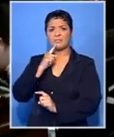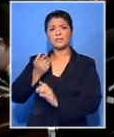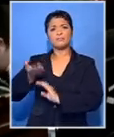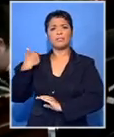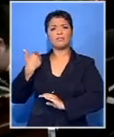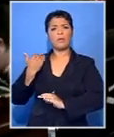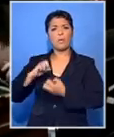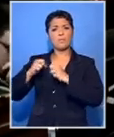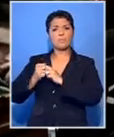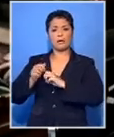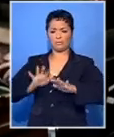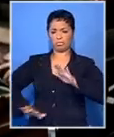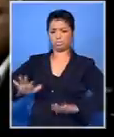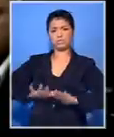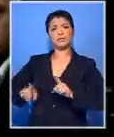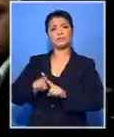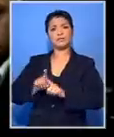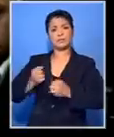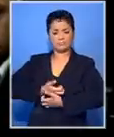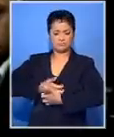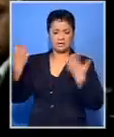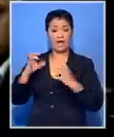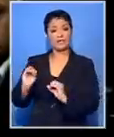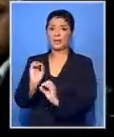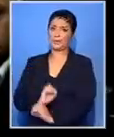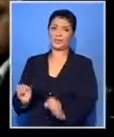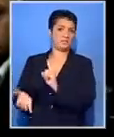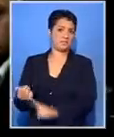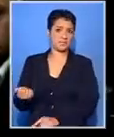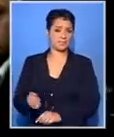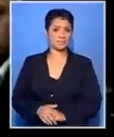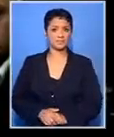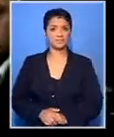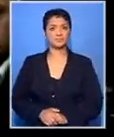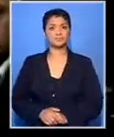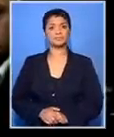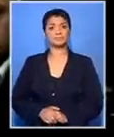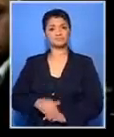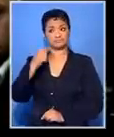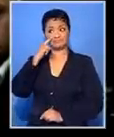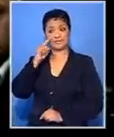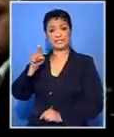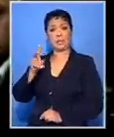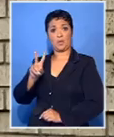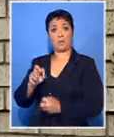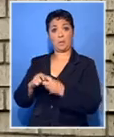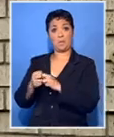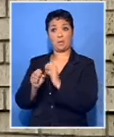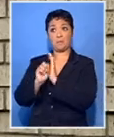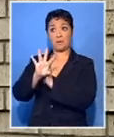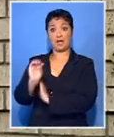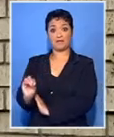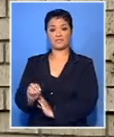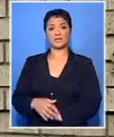abnormal aggression or explosive violence. Experts have also weighed in on the potential damage the report could cause. The